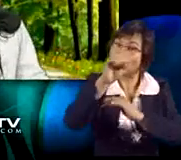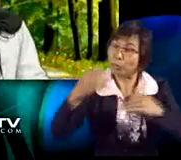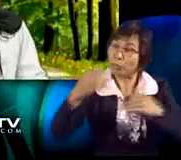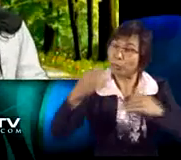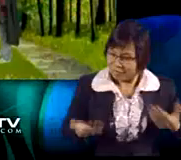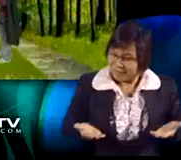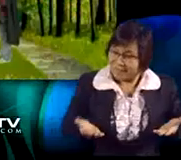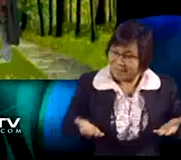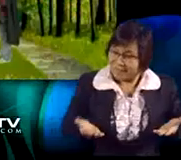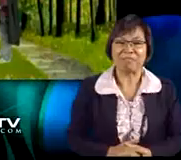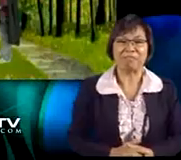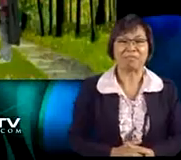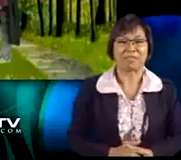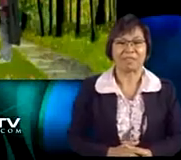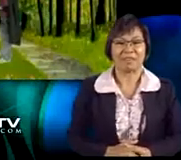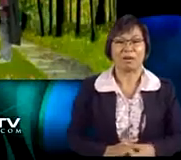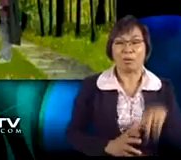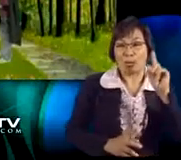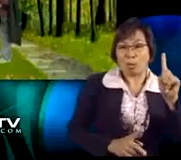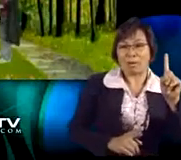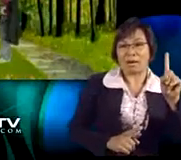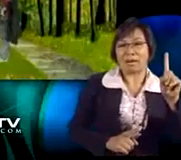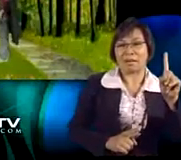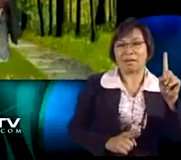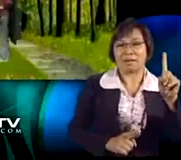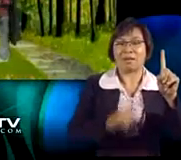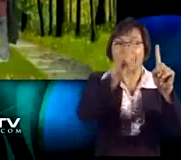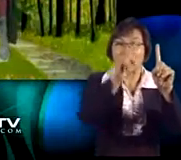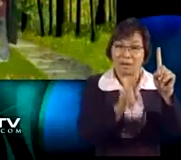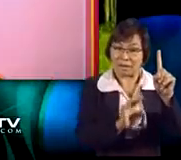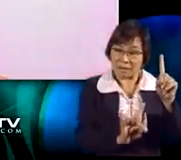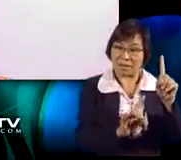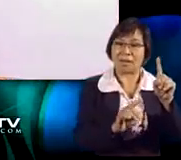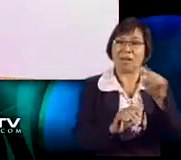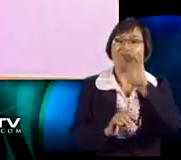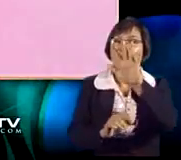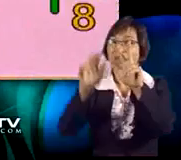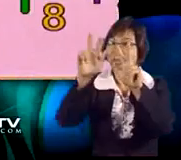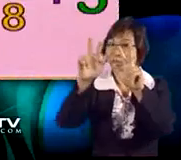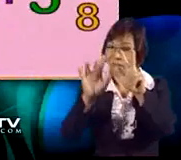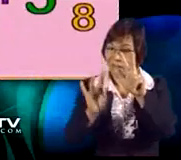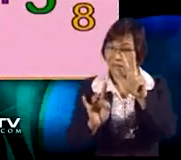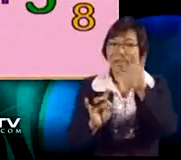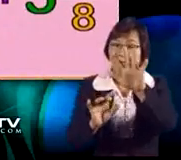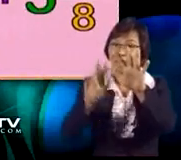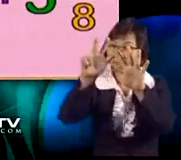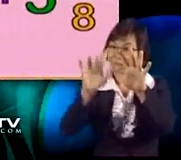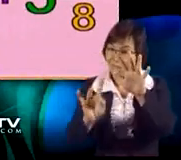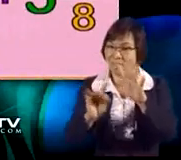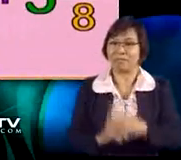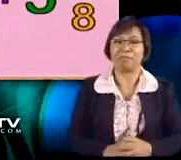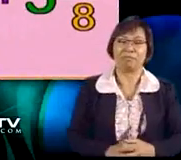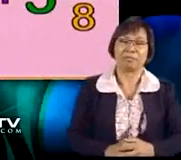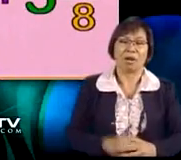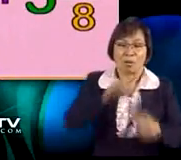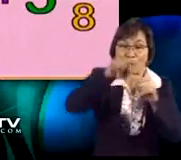mixed numbers. Now, what do we have here? 1 and 1 8 plus 5